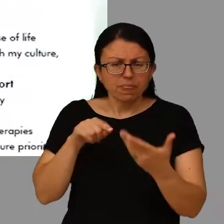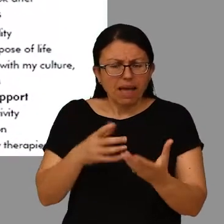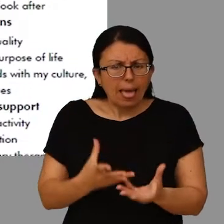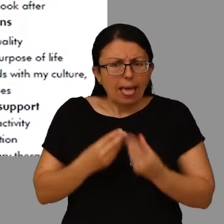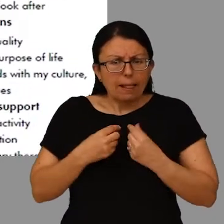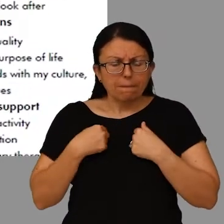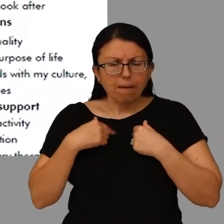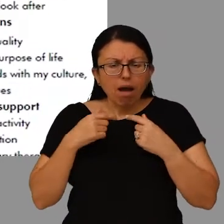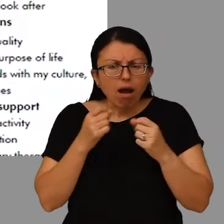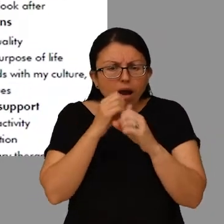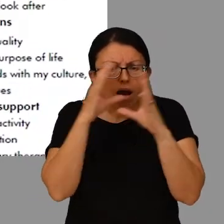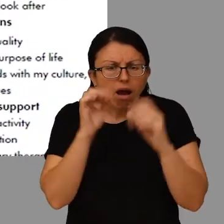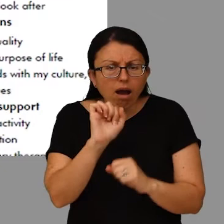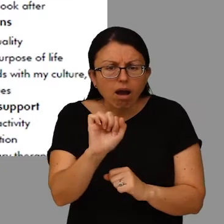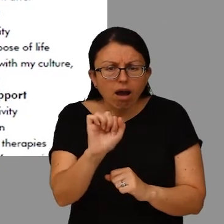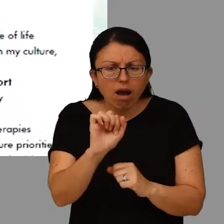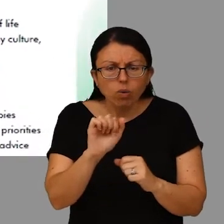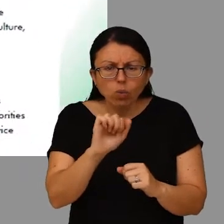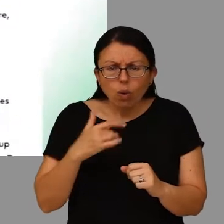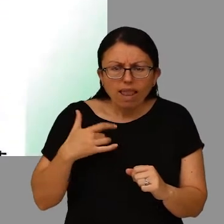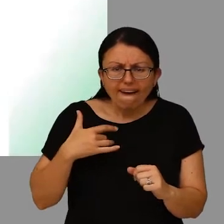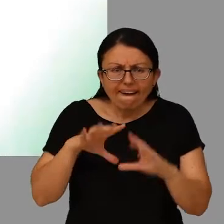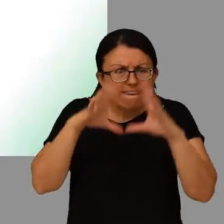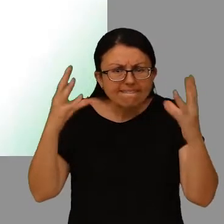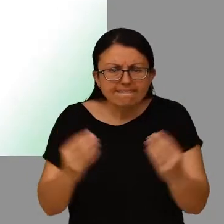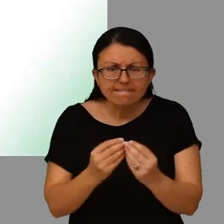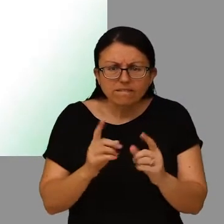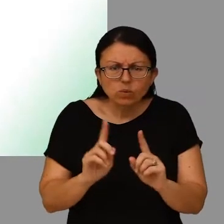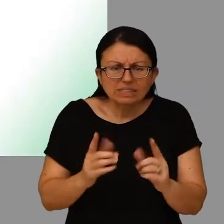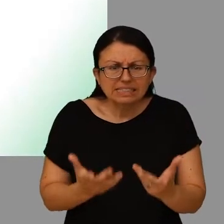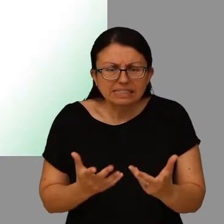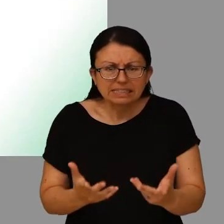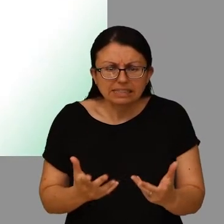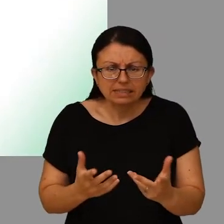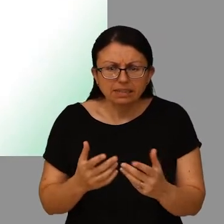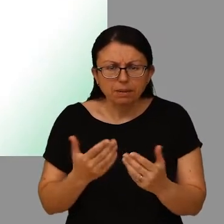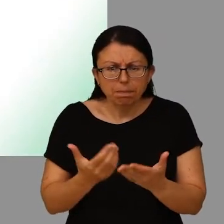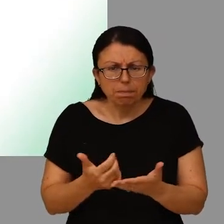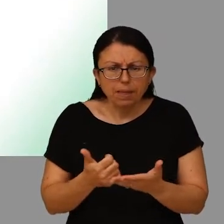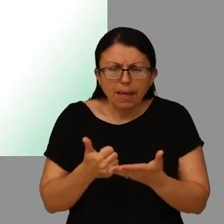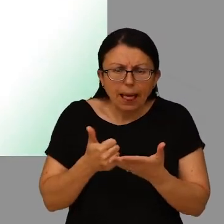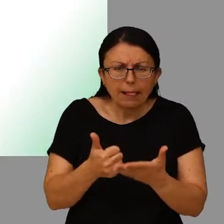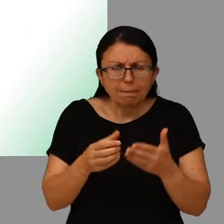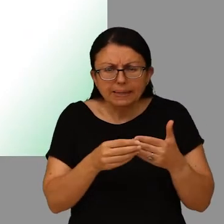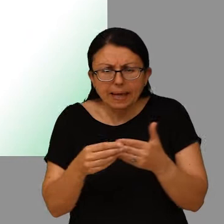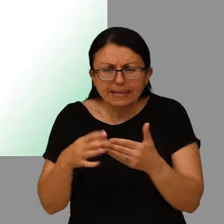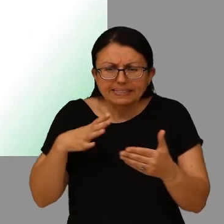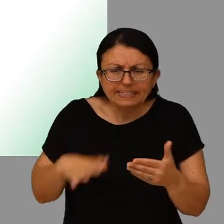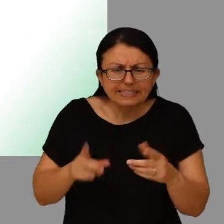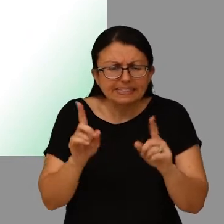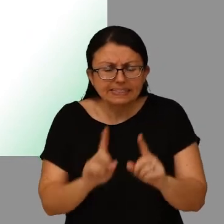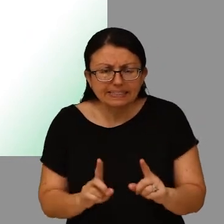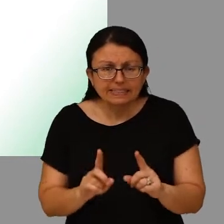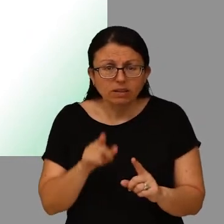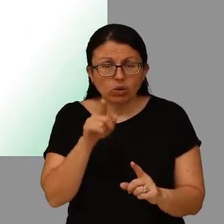it gives us a little bit of an insight as to the other areas of your life where you might need a little bit of help and guidance. The way it